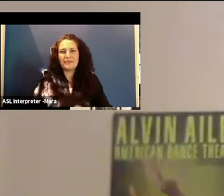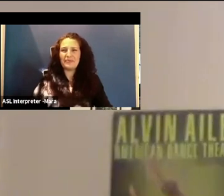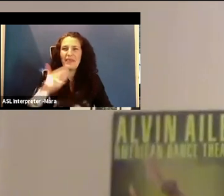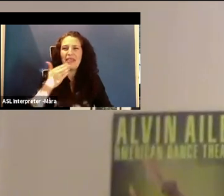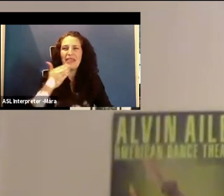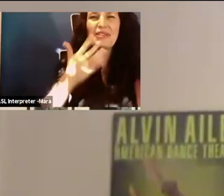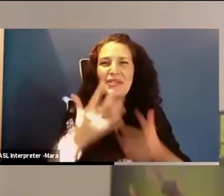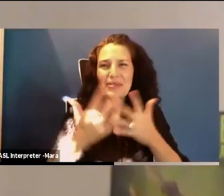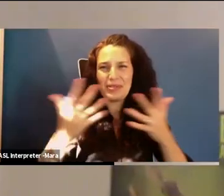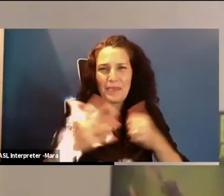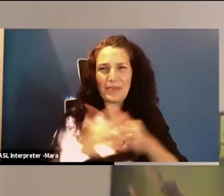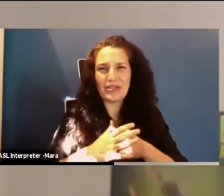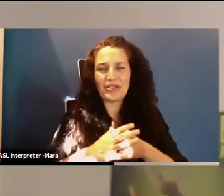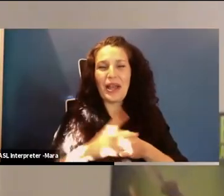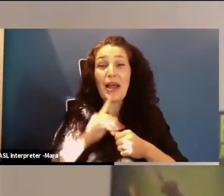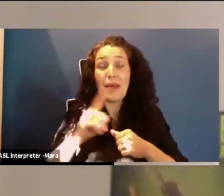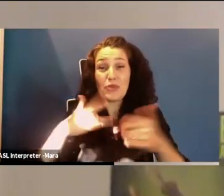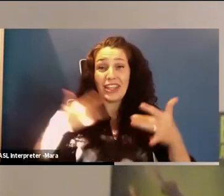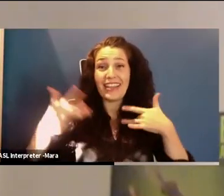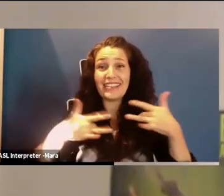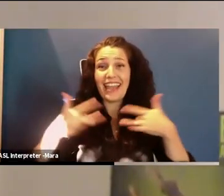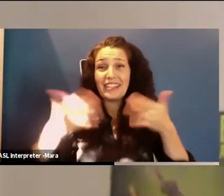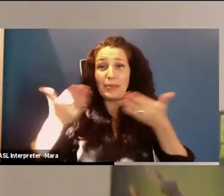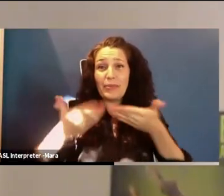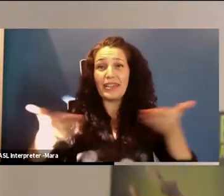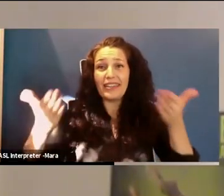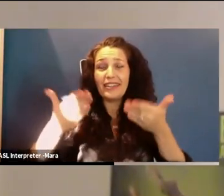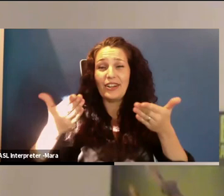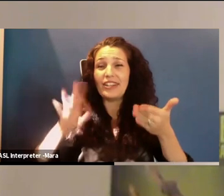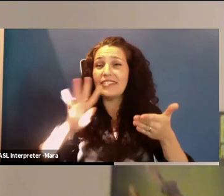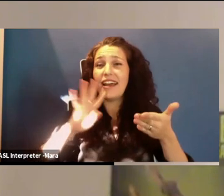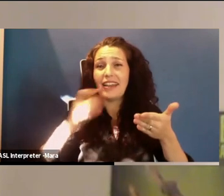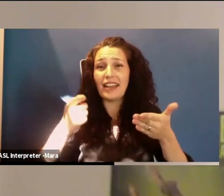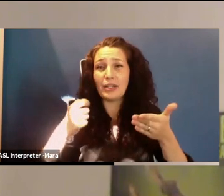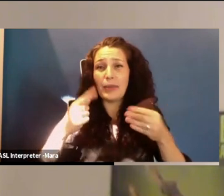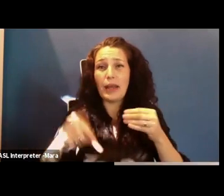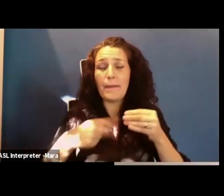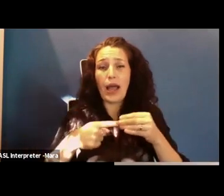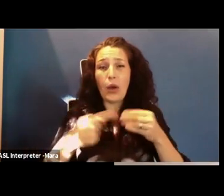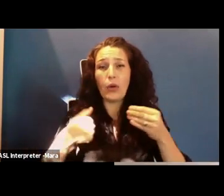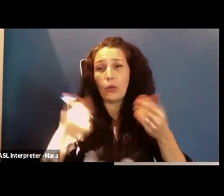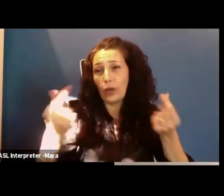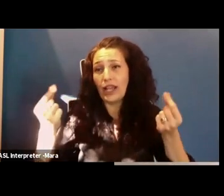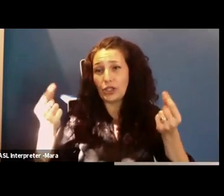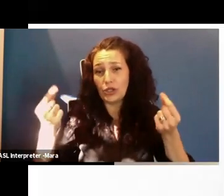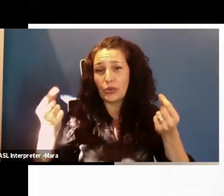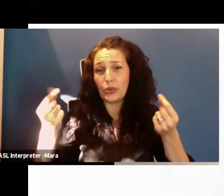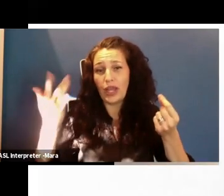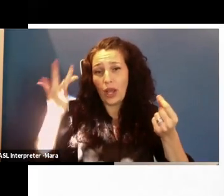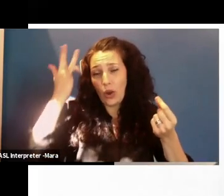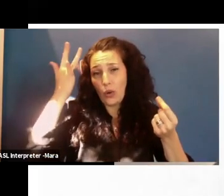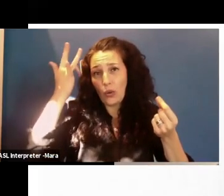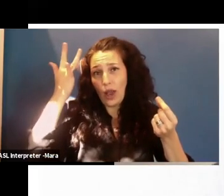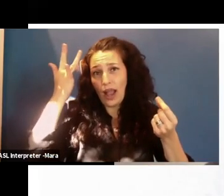you guys so much. I'm really excited to be here and talk a little bit about why I do what I do and why I